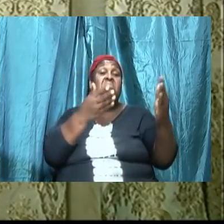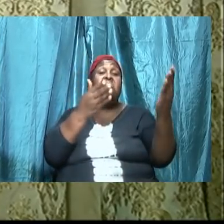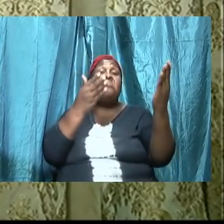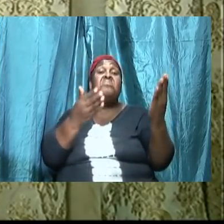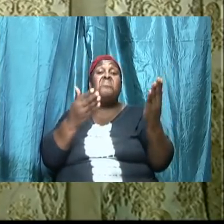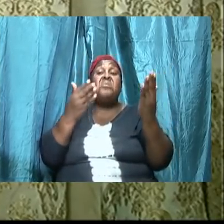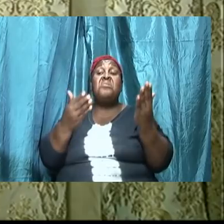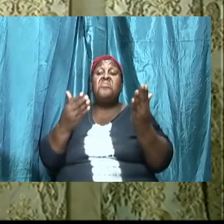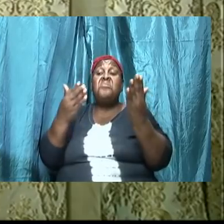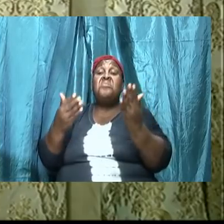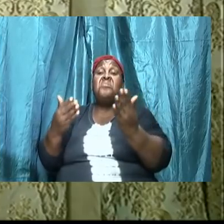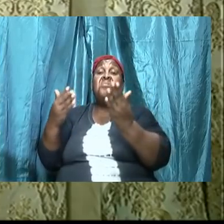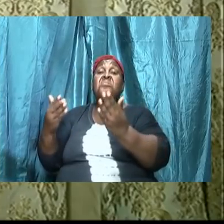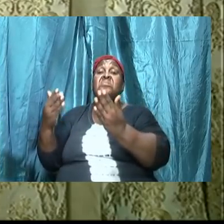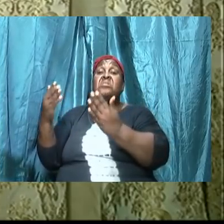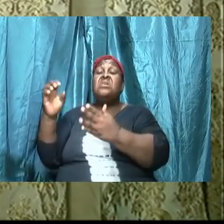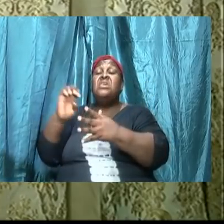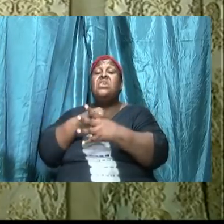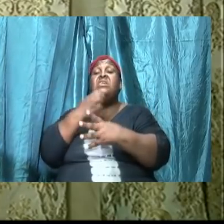day